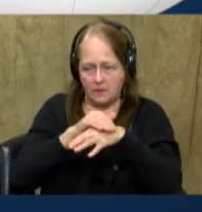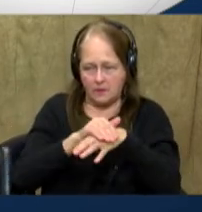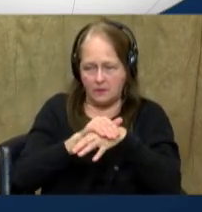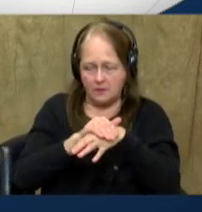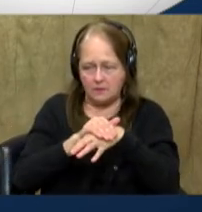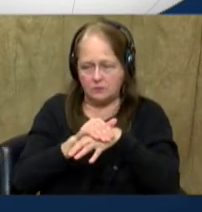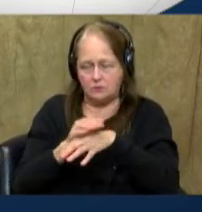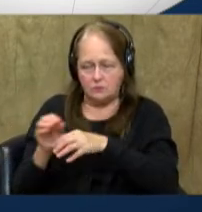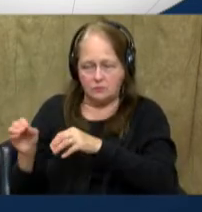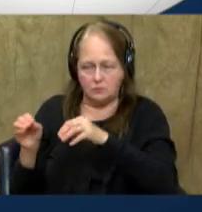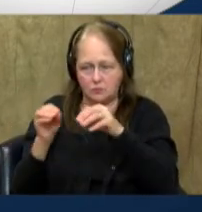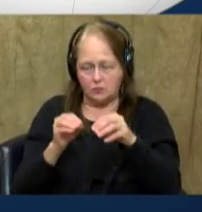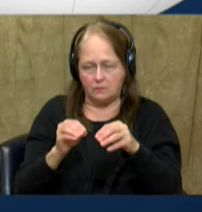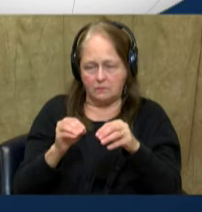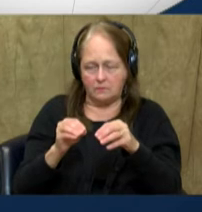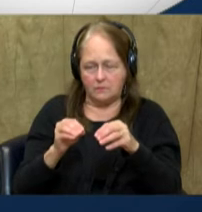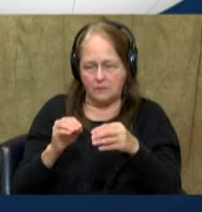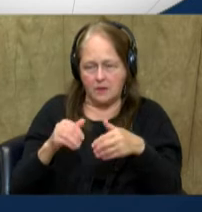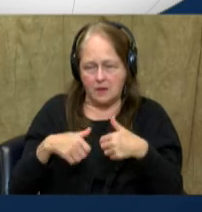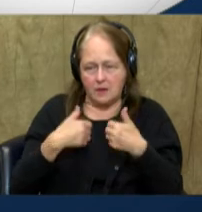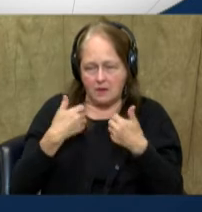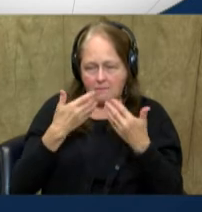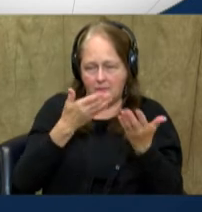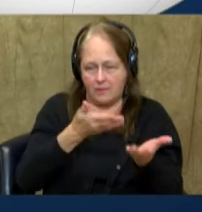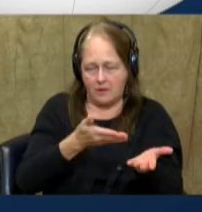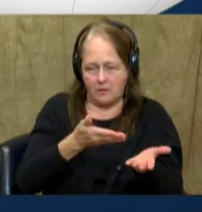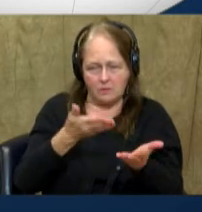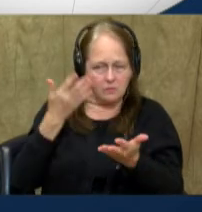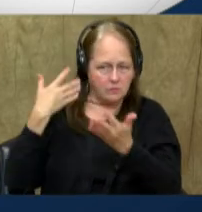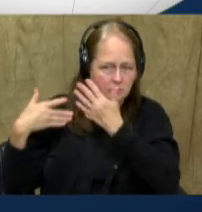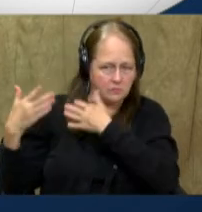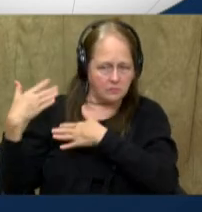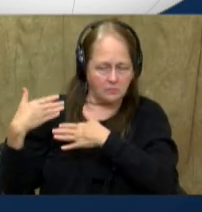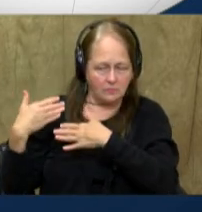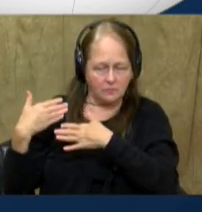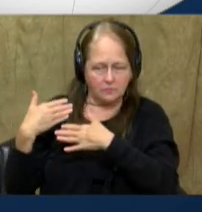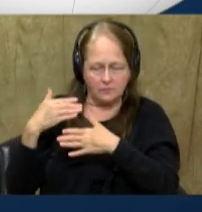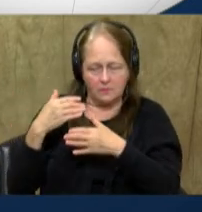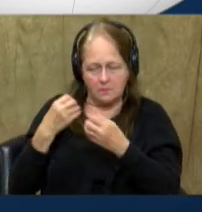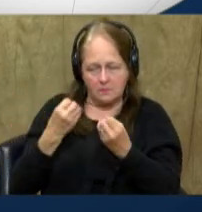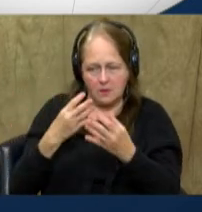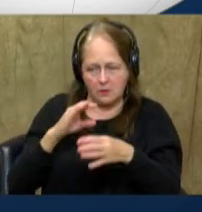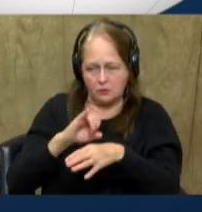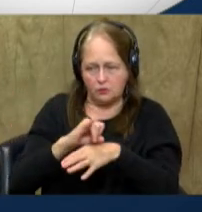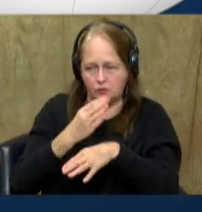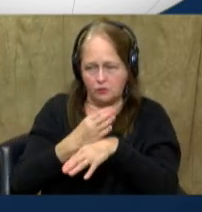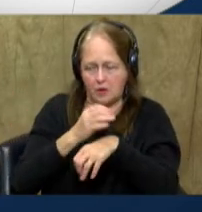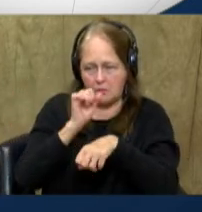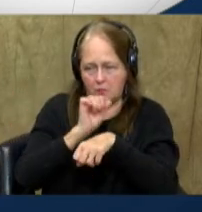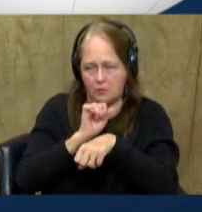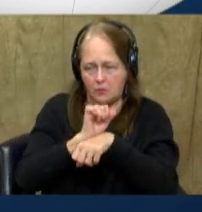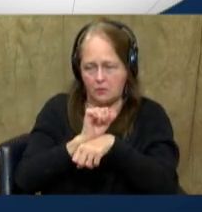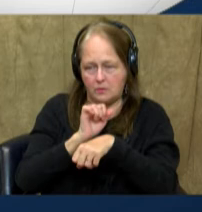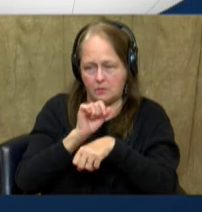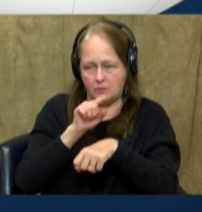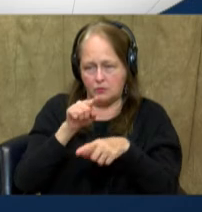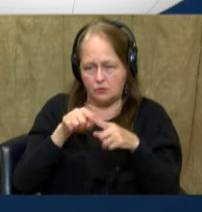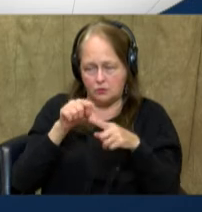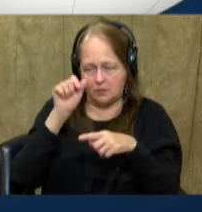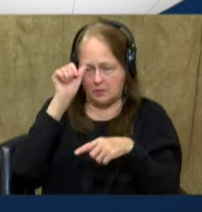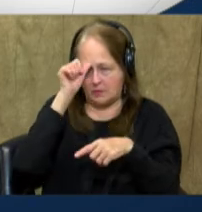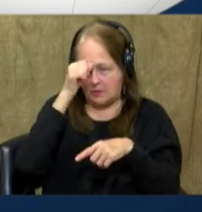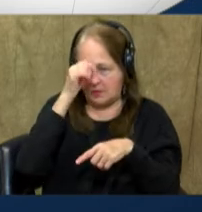colonialism, they have a lot of English speakers that work a lot of jobs today that are outsourced to India